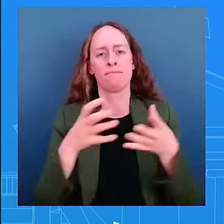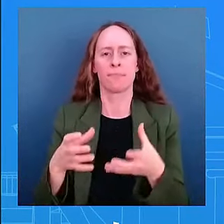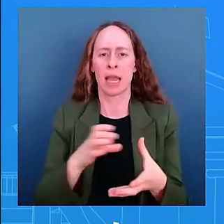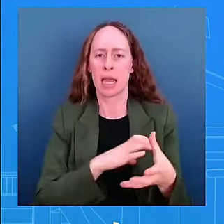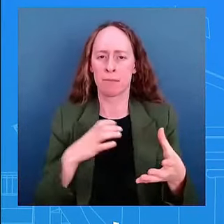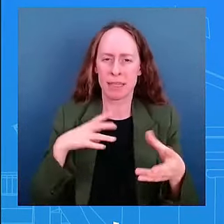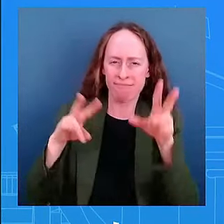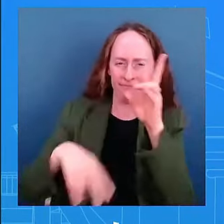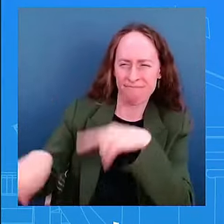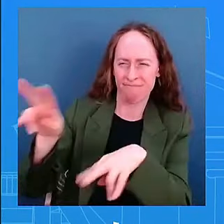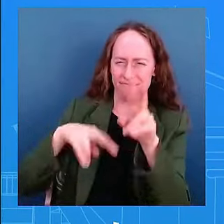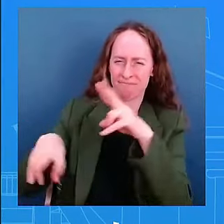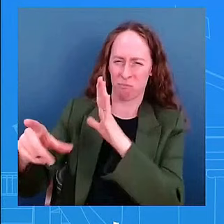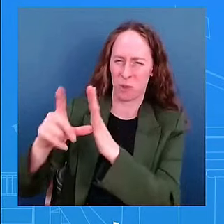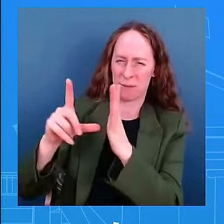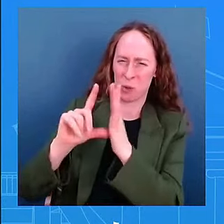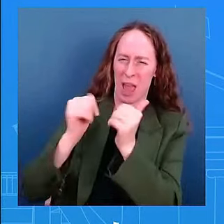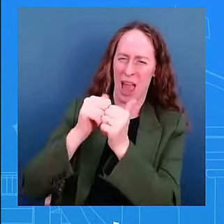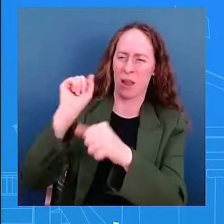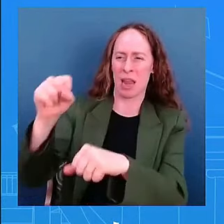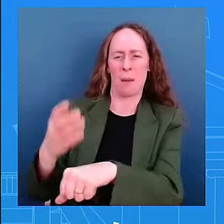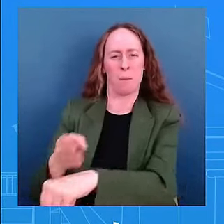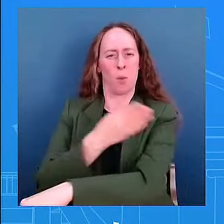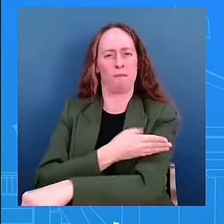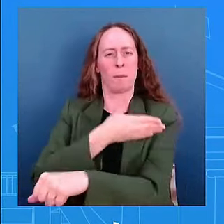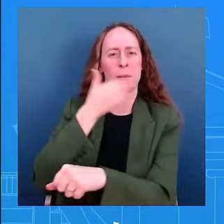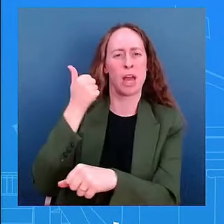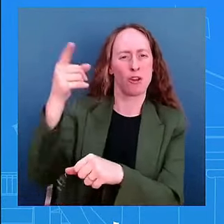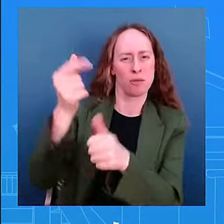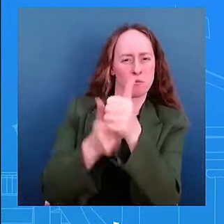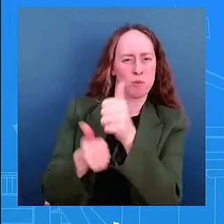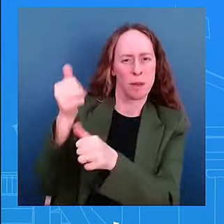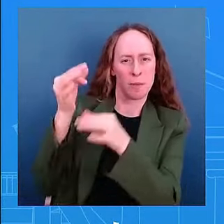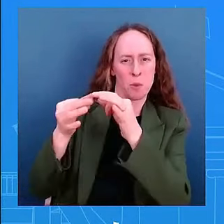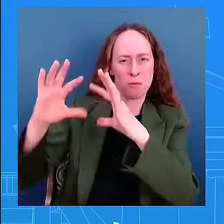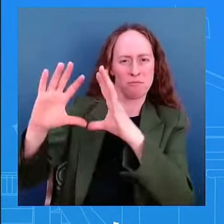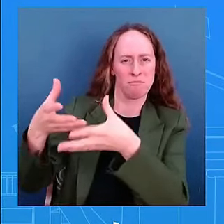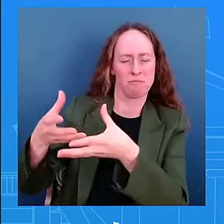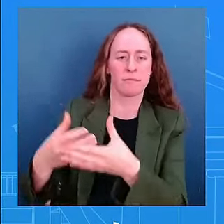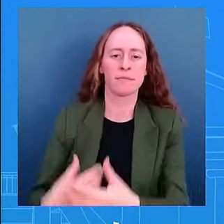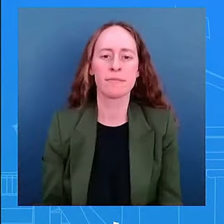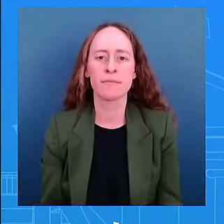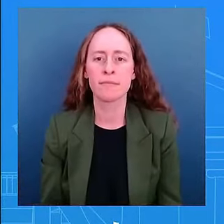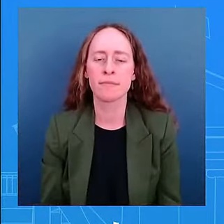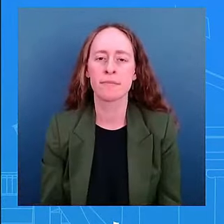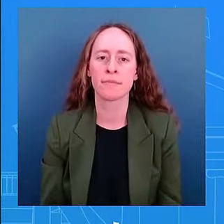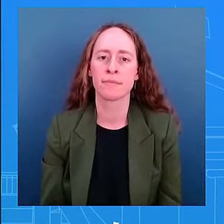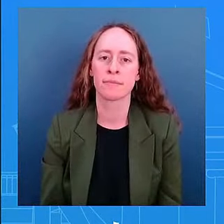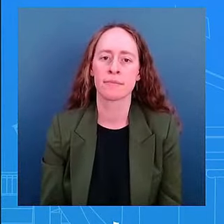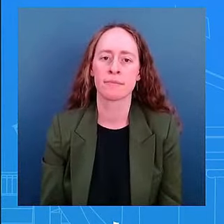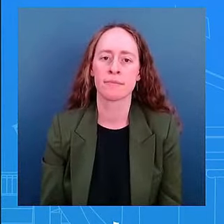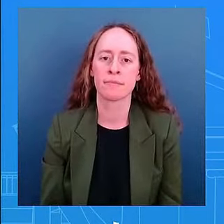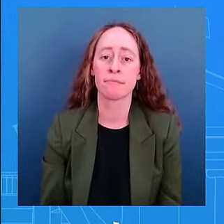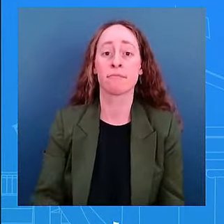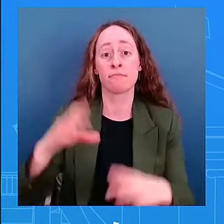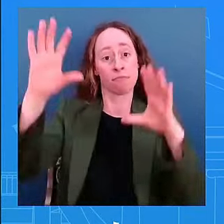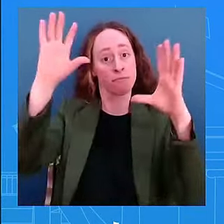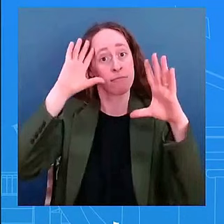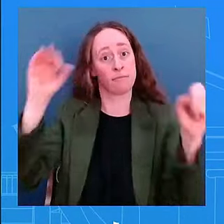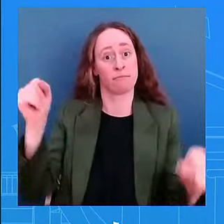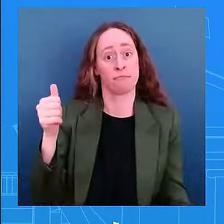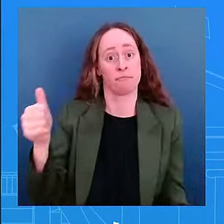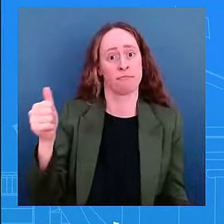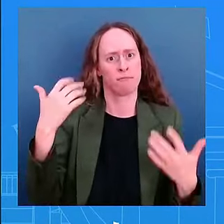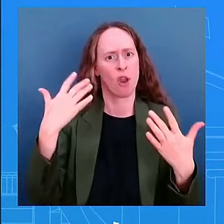but when you have you know a supreme court and the president actually gave gave uh examples right of what